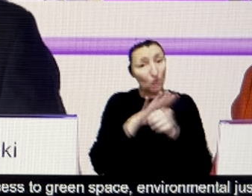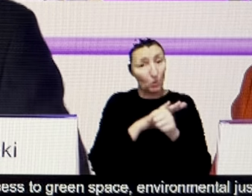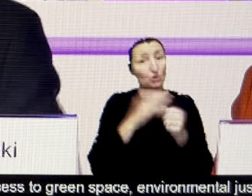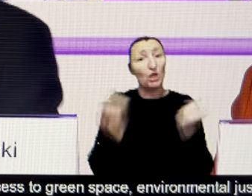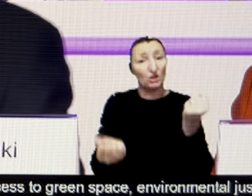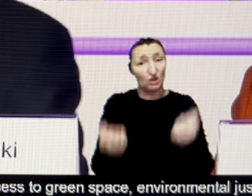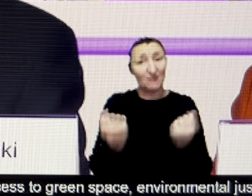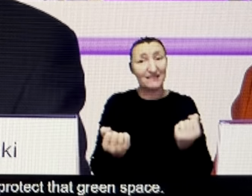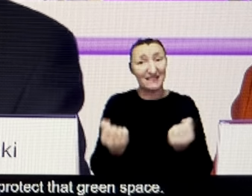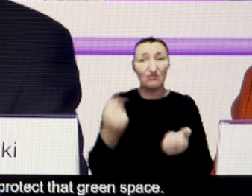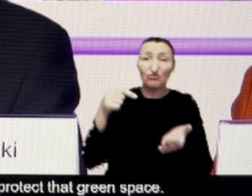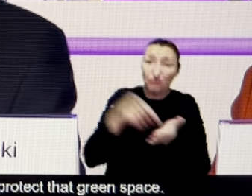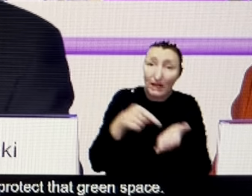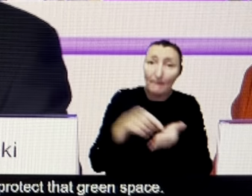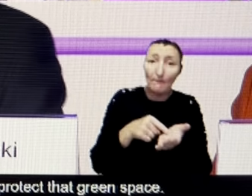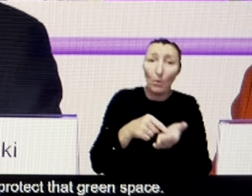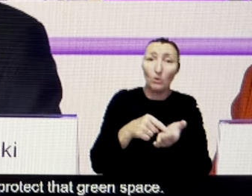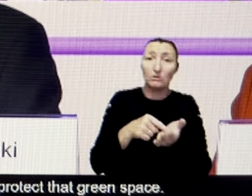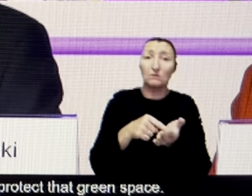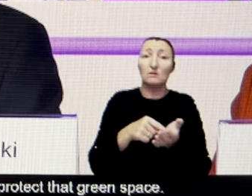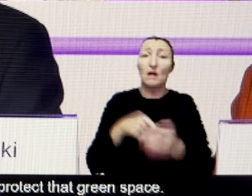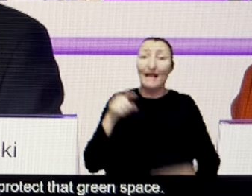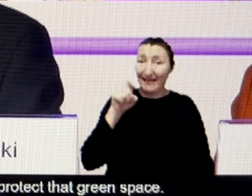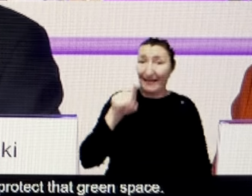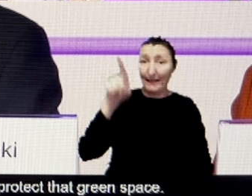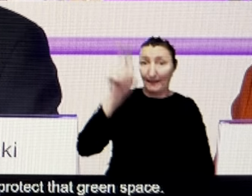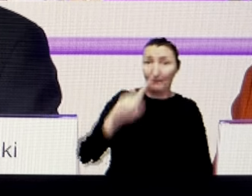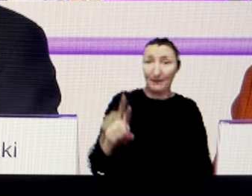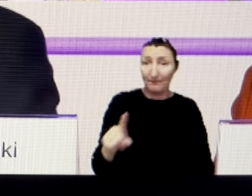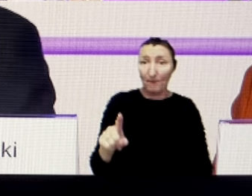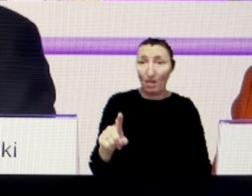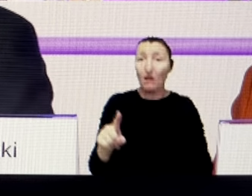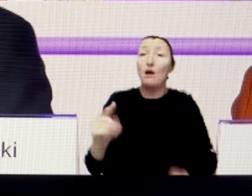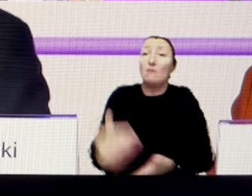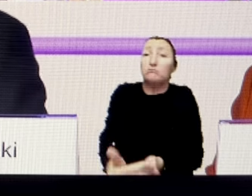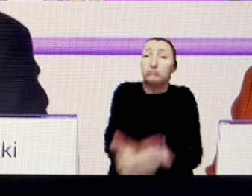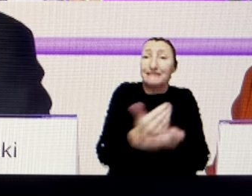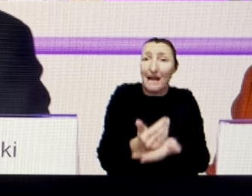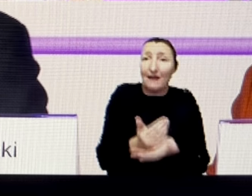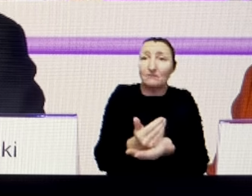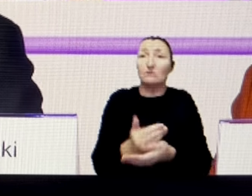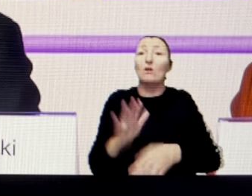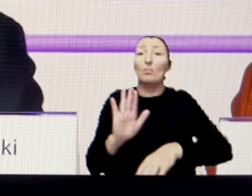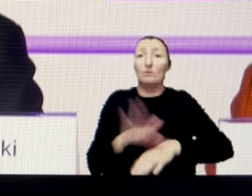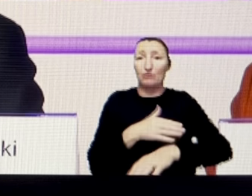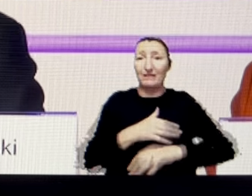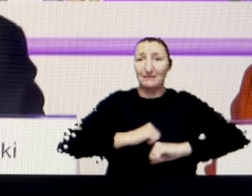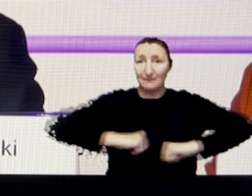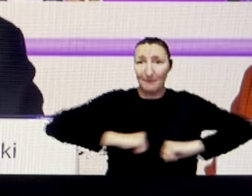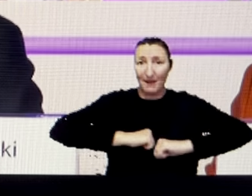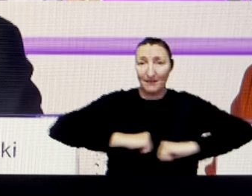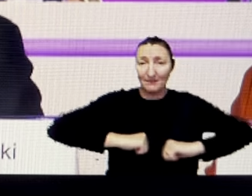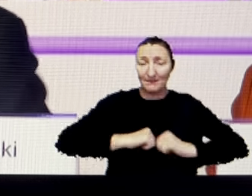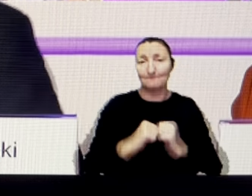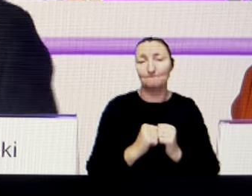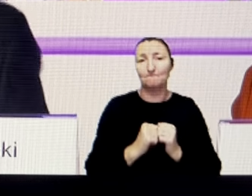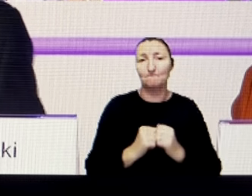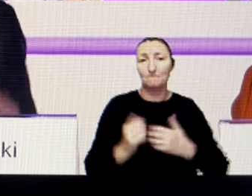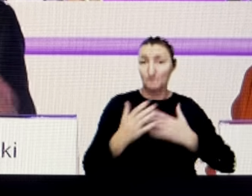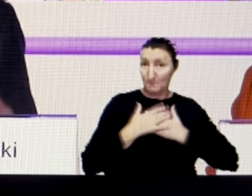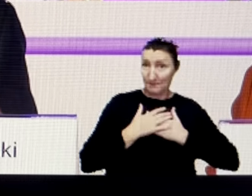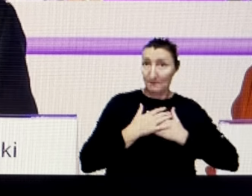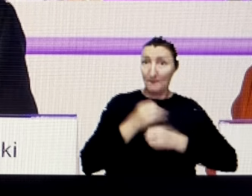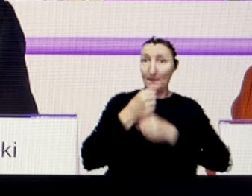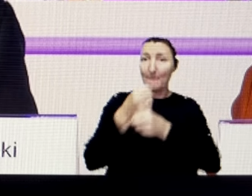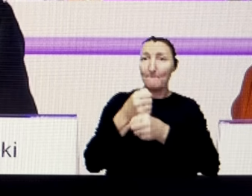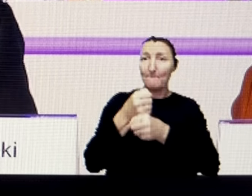So now, briefly, this all links to a wider issue as well. With the mayor, I've been campaigning for something called a London climate panel. The